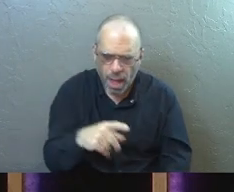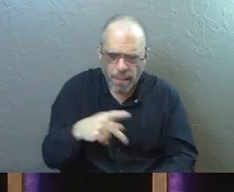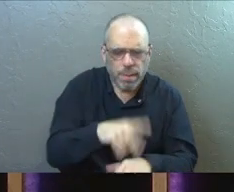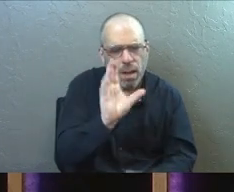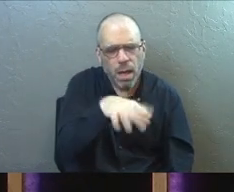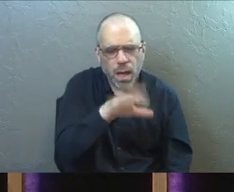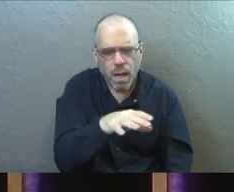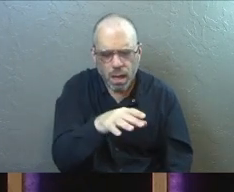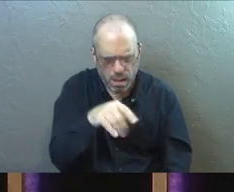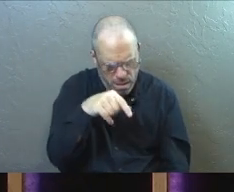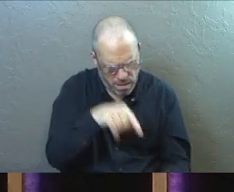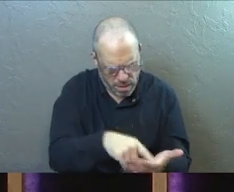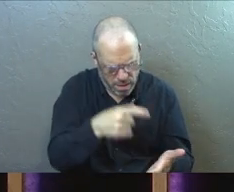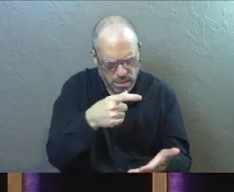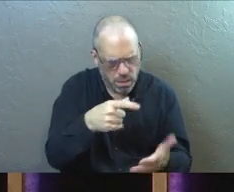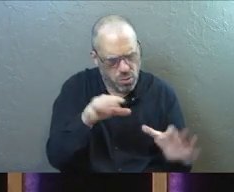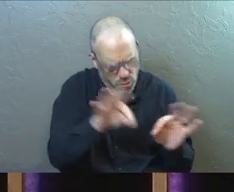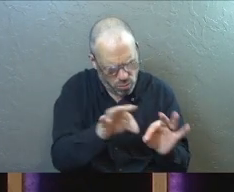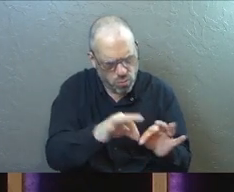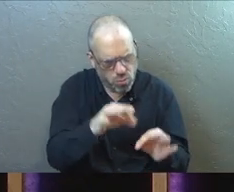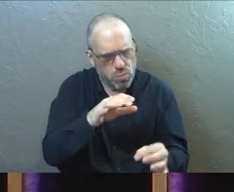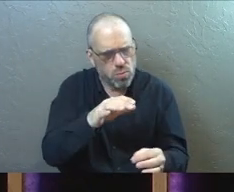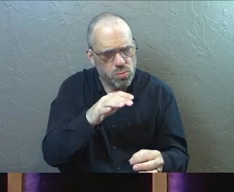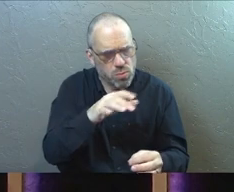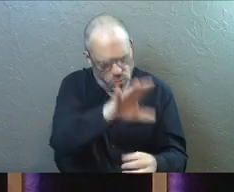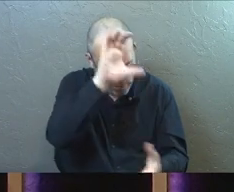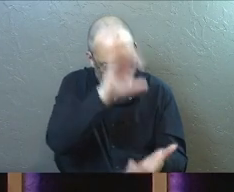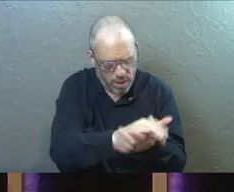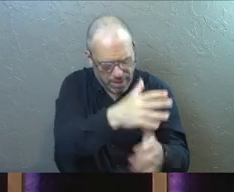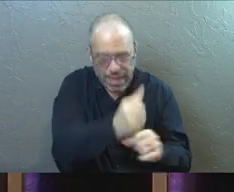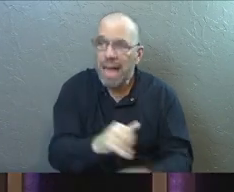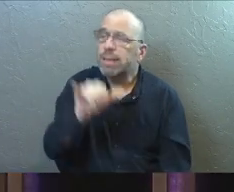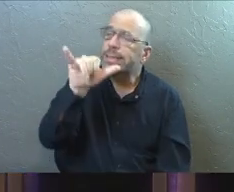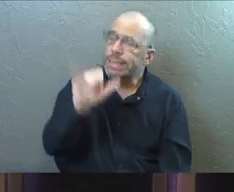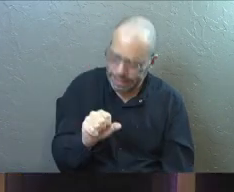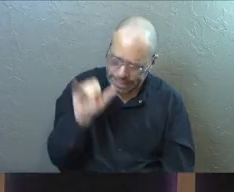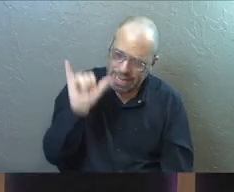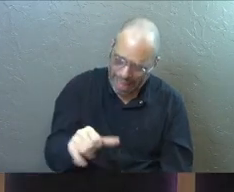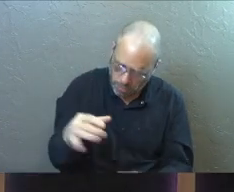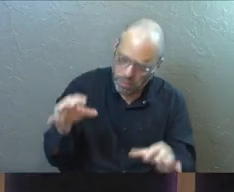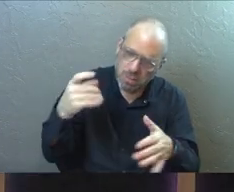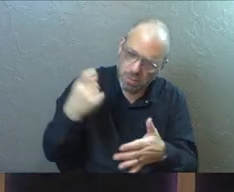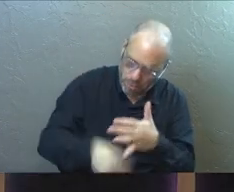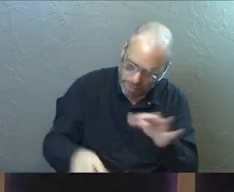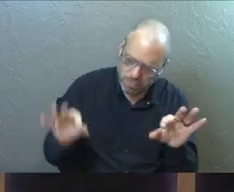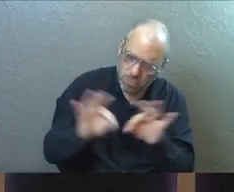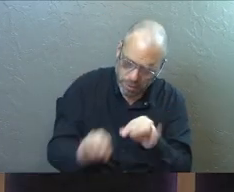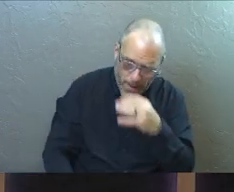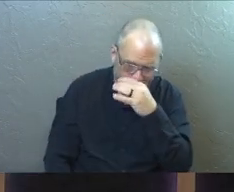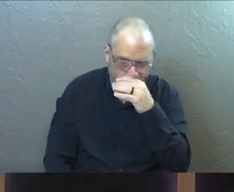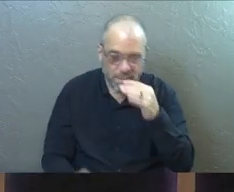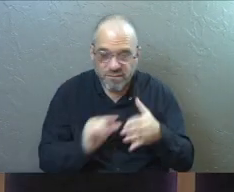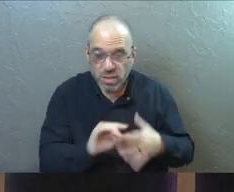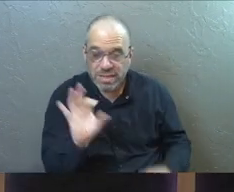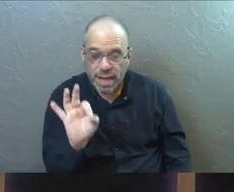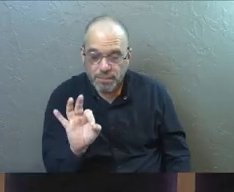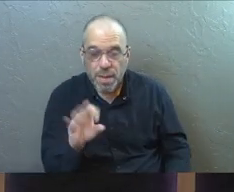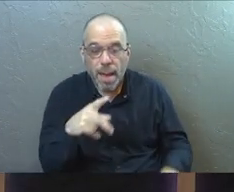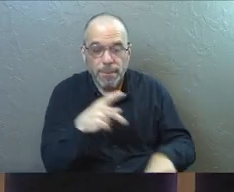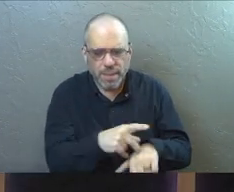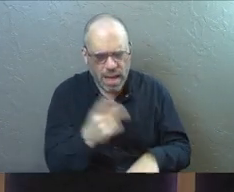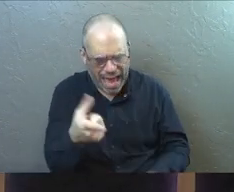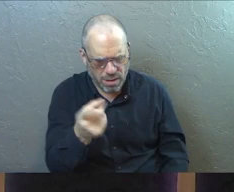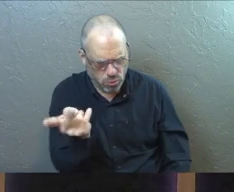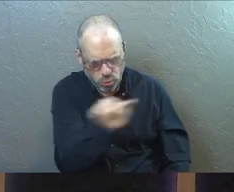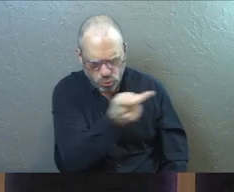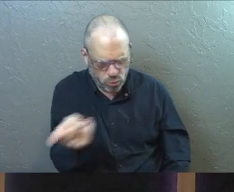Peter asked her, was this the price you and your husband received for your land? Yes, she replied. That was the price. Verse nine, Peter